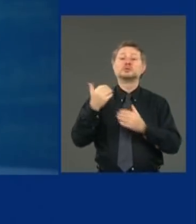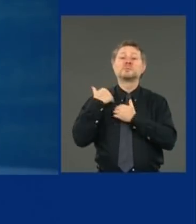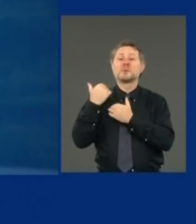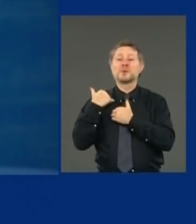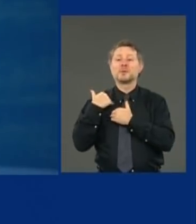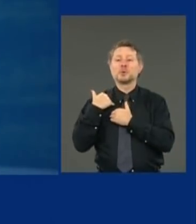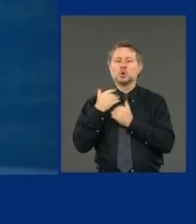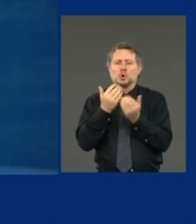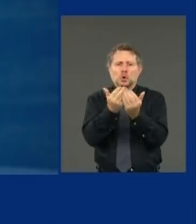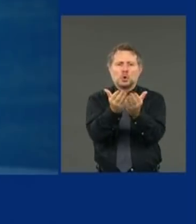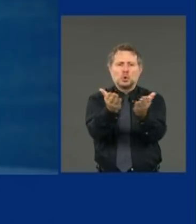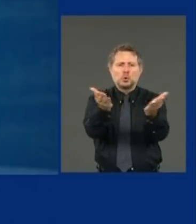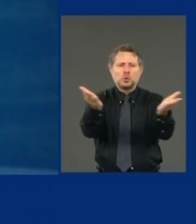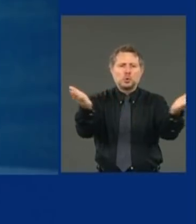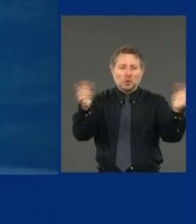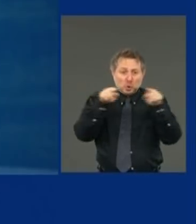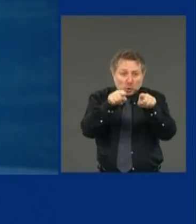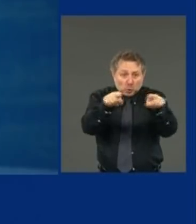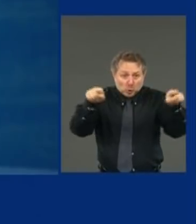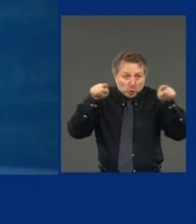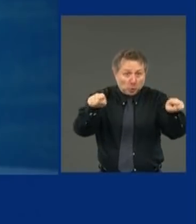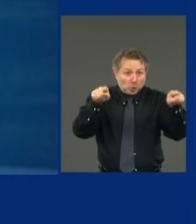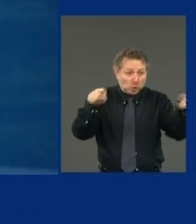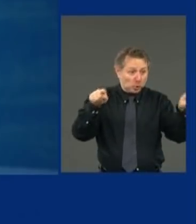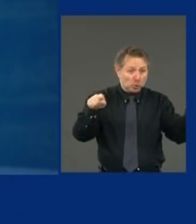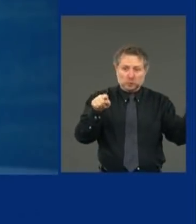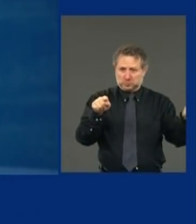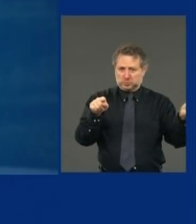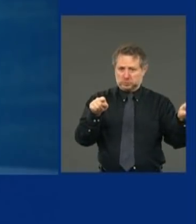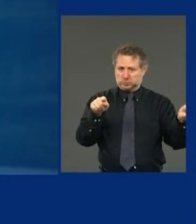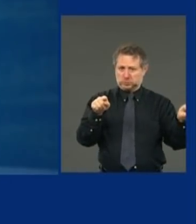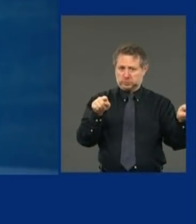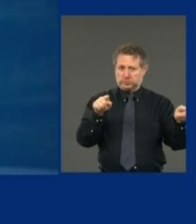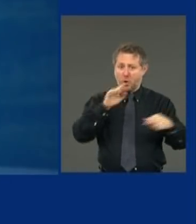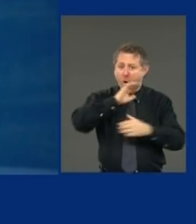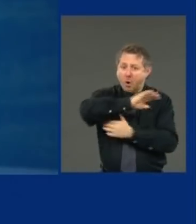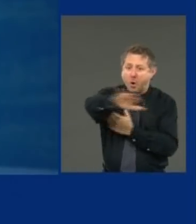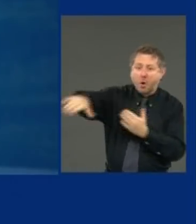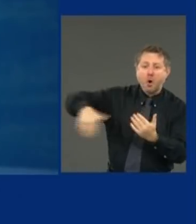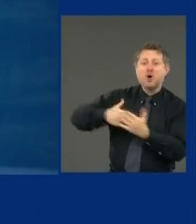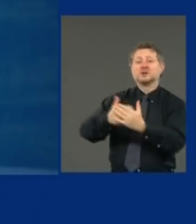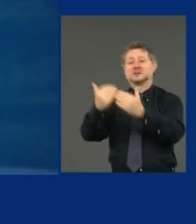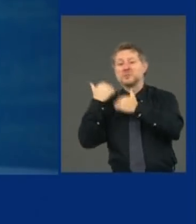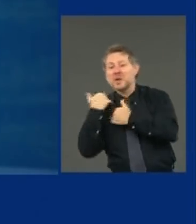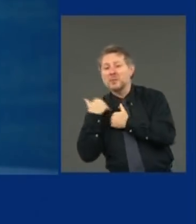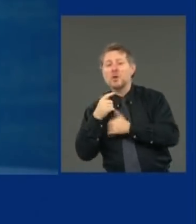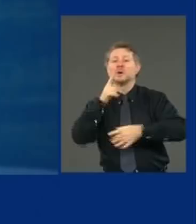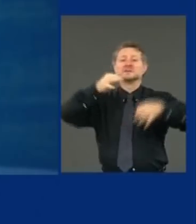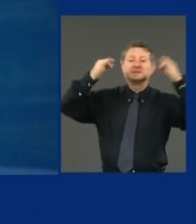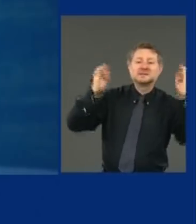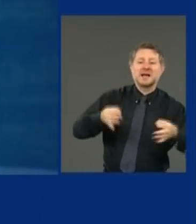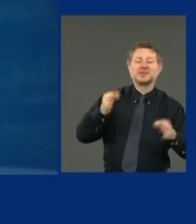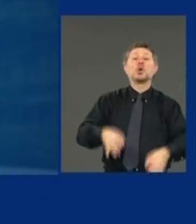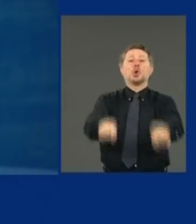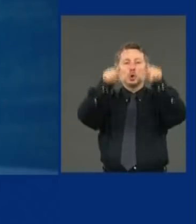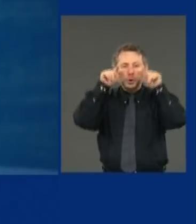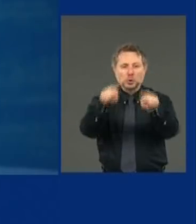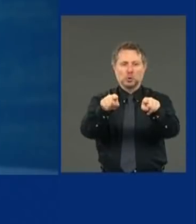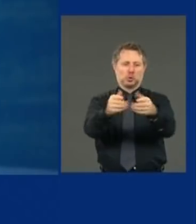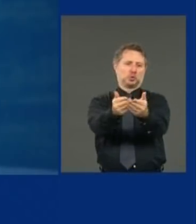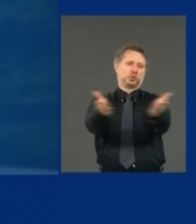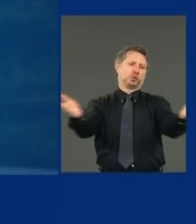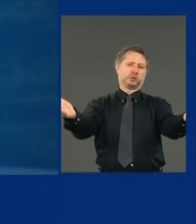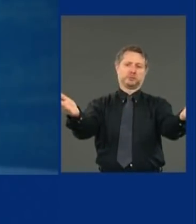social action. Wholly dependent on social action. You tell me what people do, I will tell you the results.